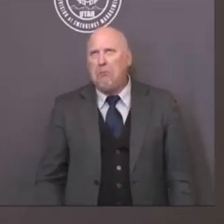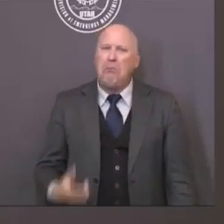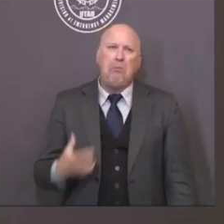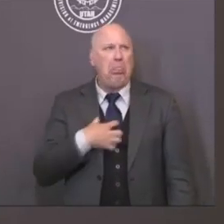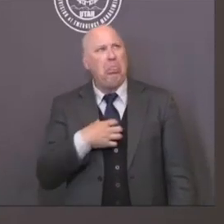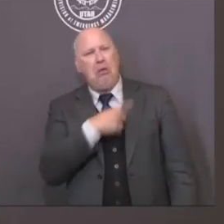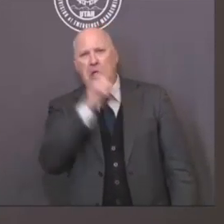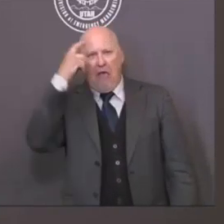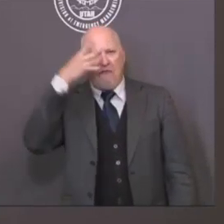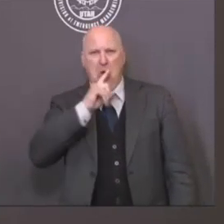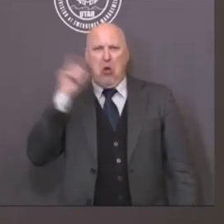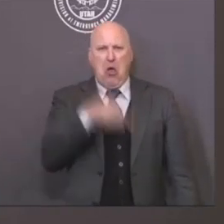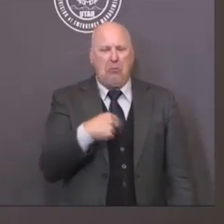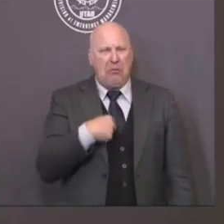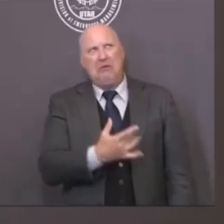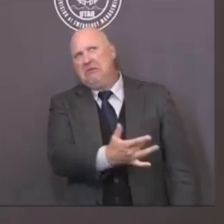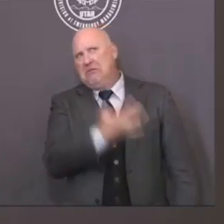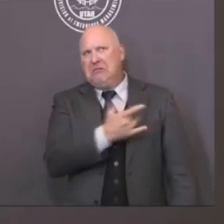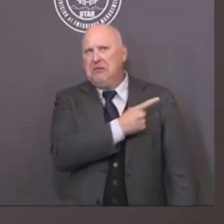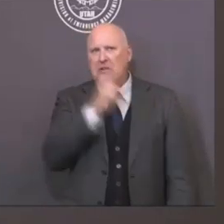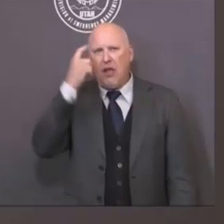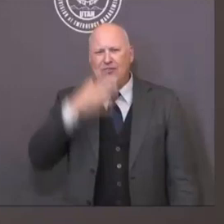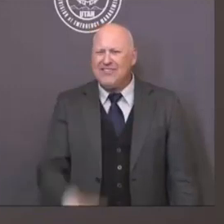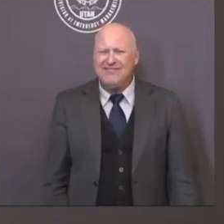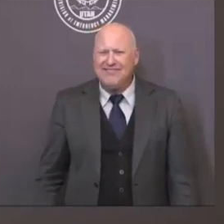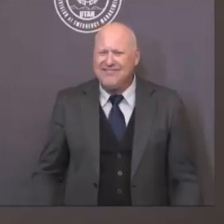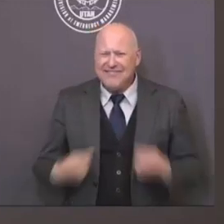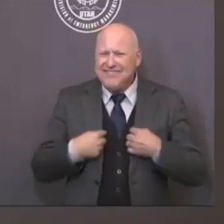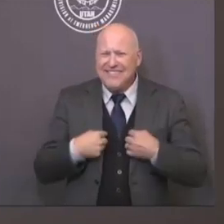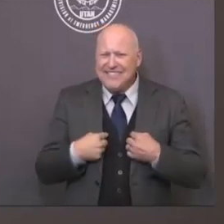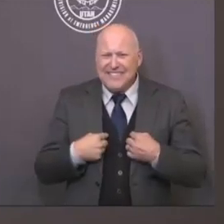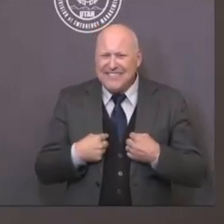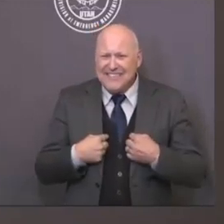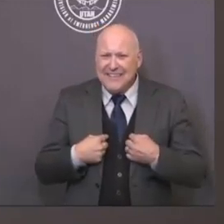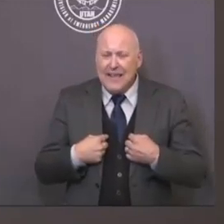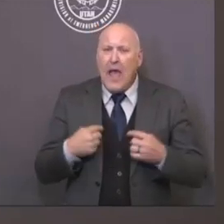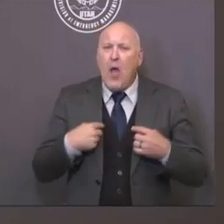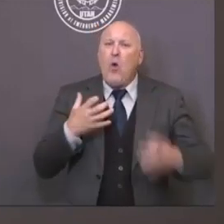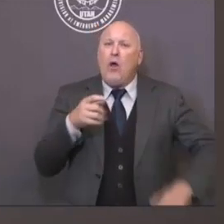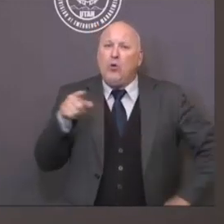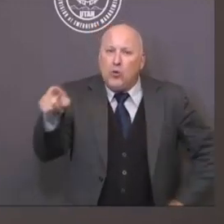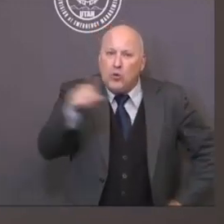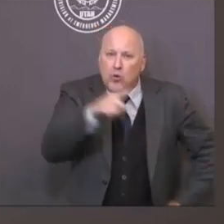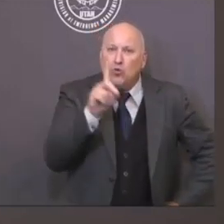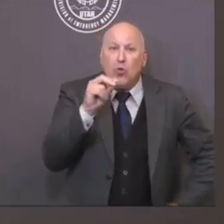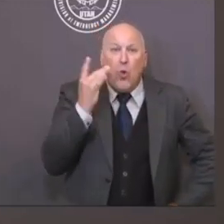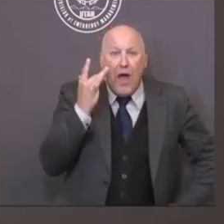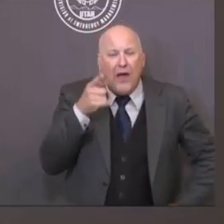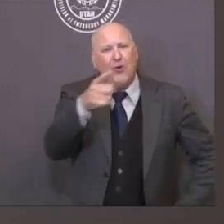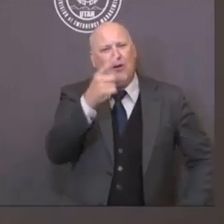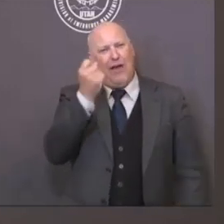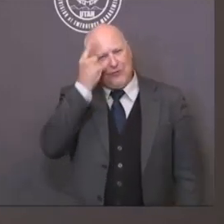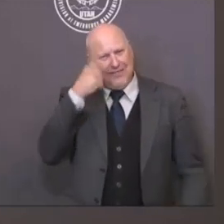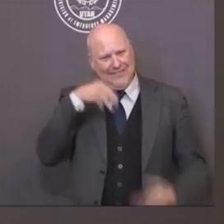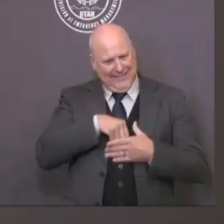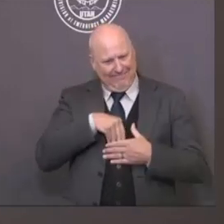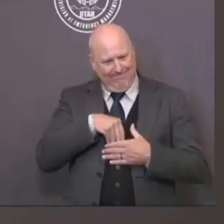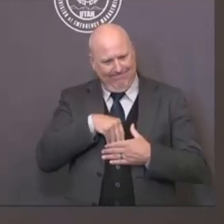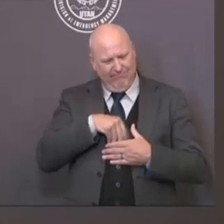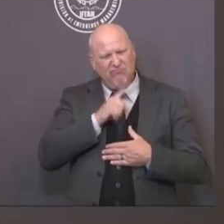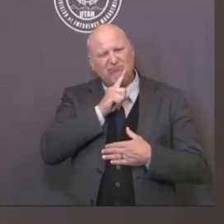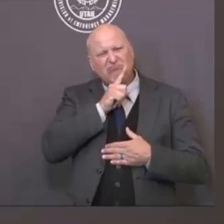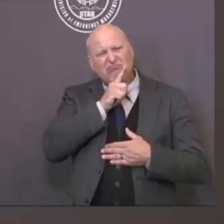It may get us to the same result. We maybe need to have guidelines from government to help us understand the urgency.